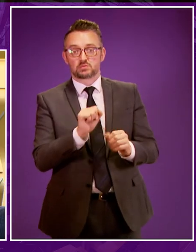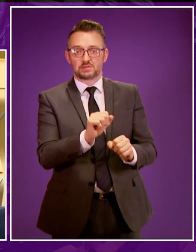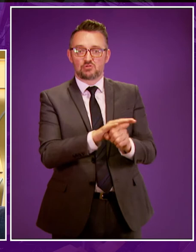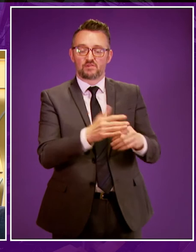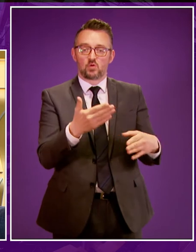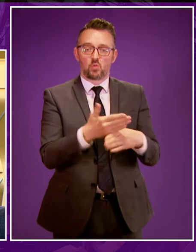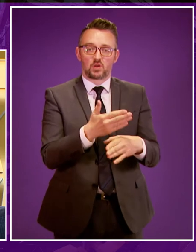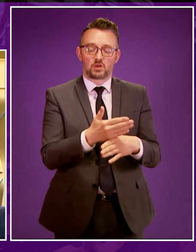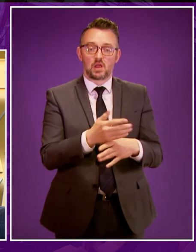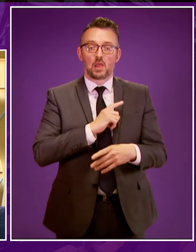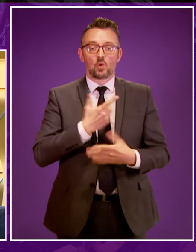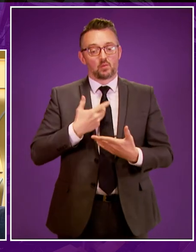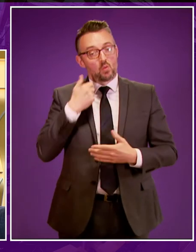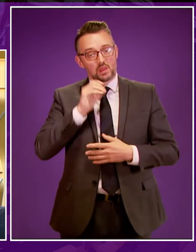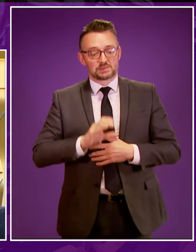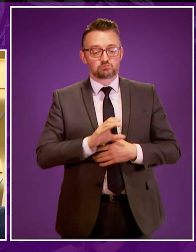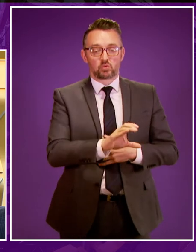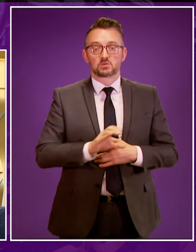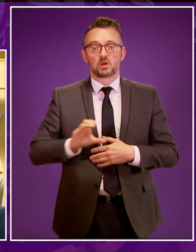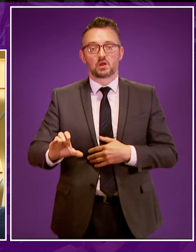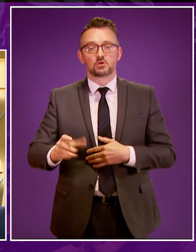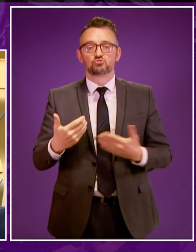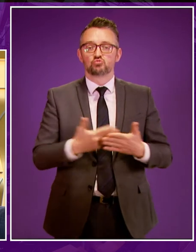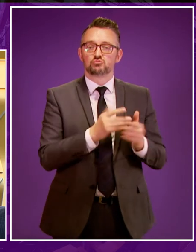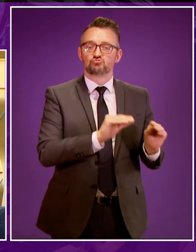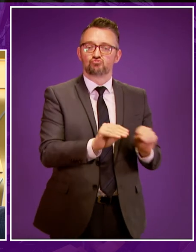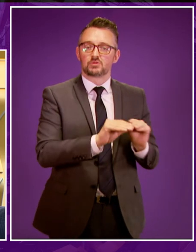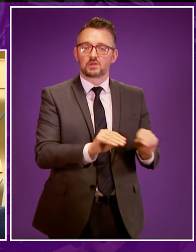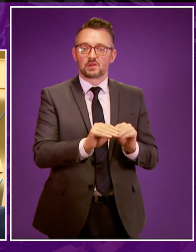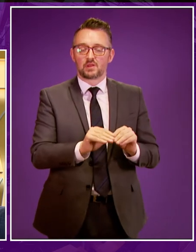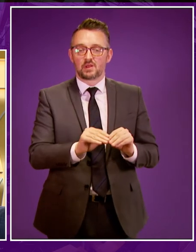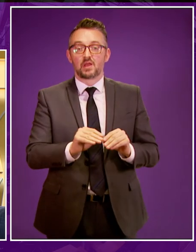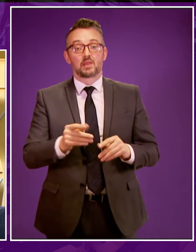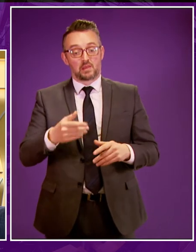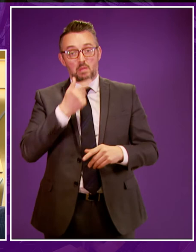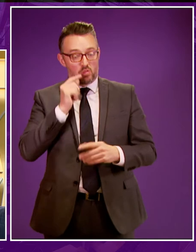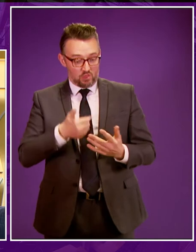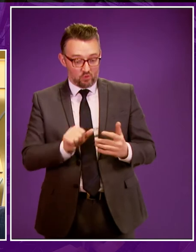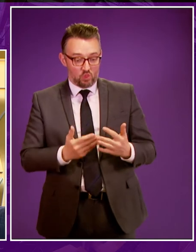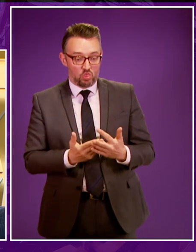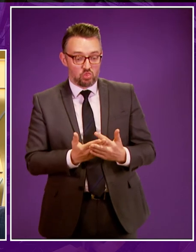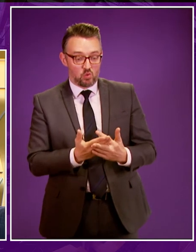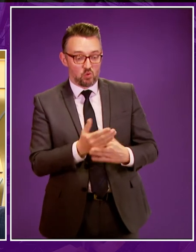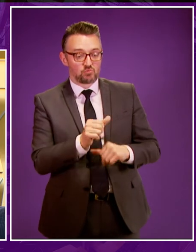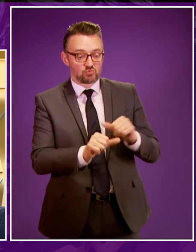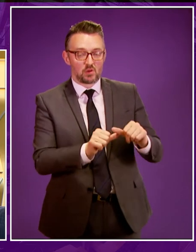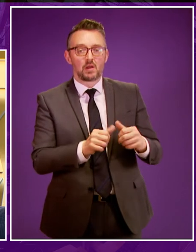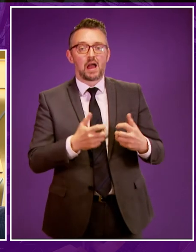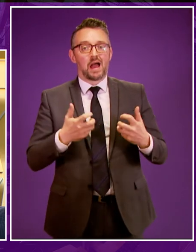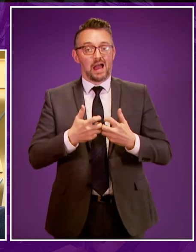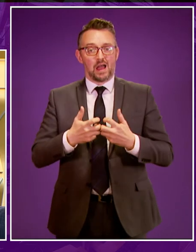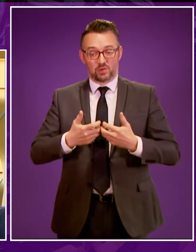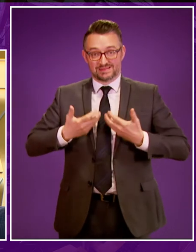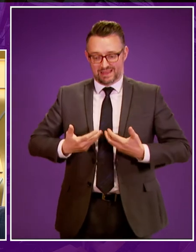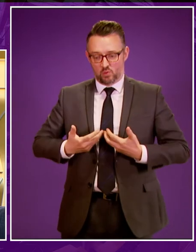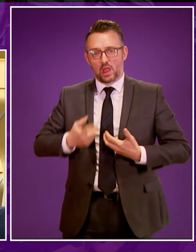that's why we're sponsoring new training programmes but before we get to the stage where people will be coming through those programmes we need to look at how we address that